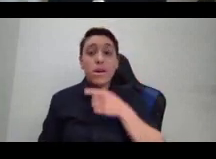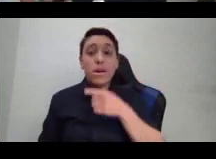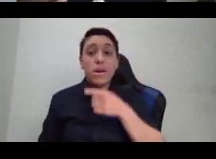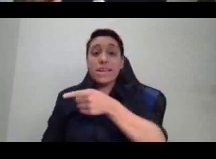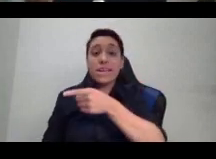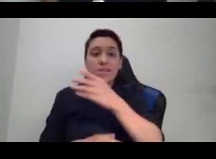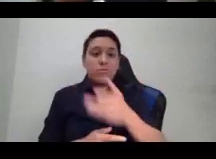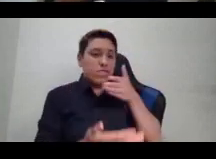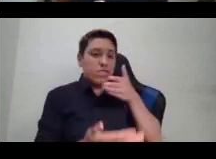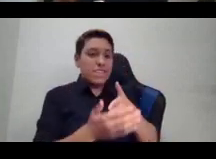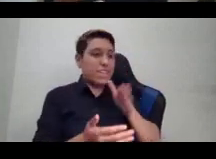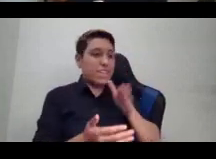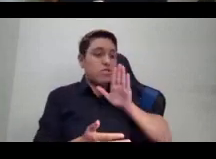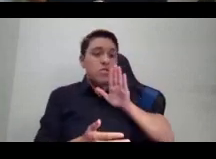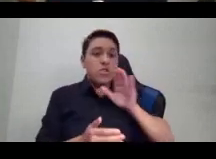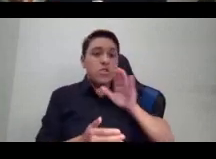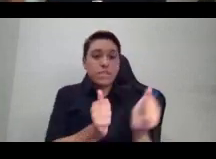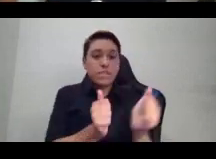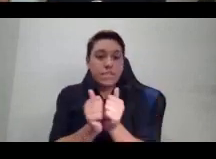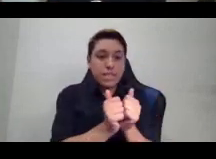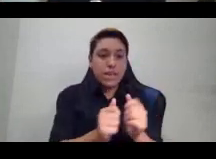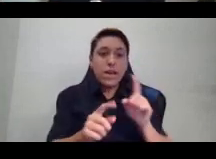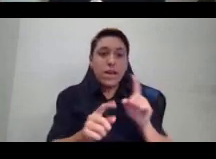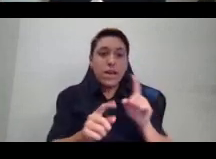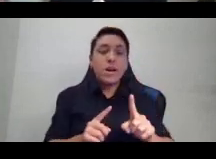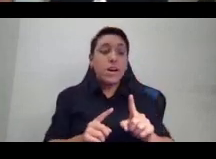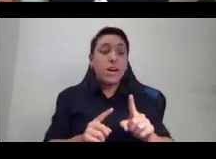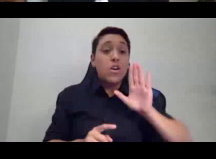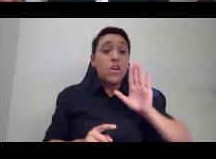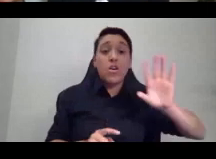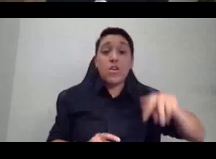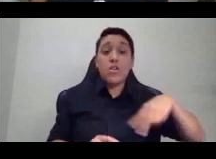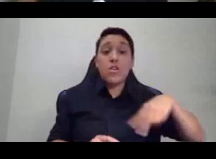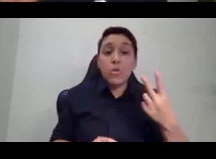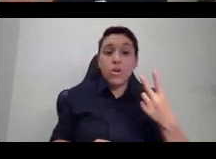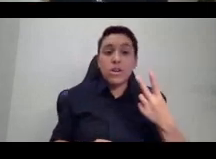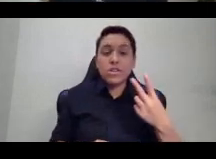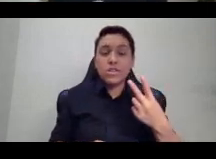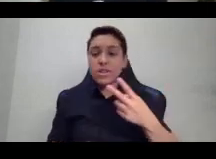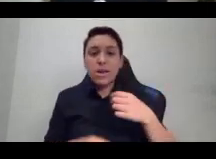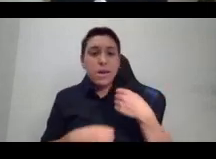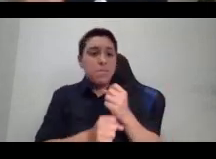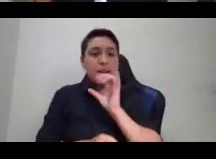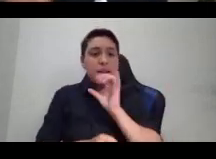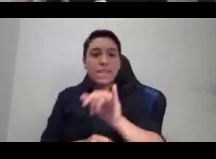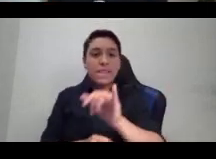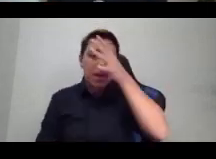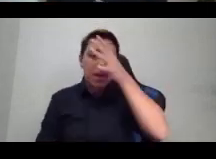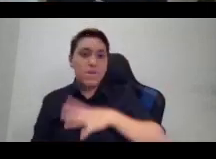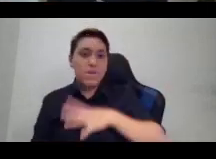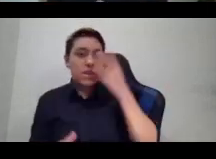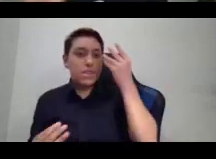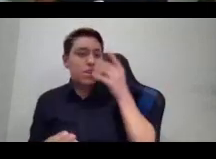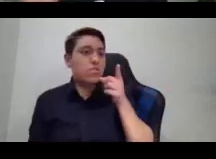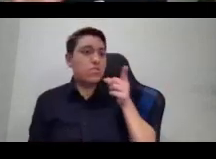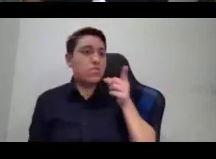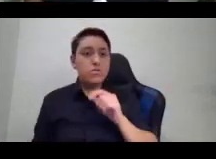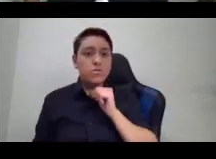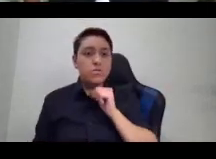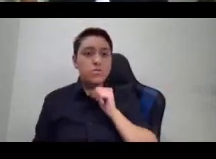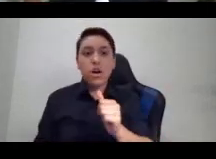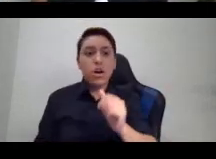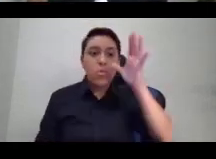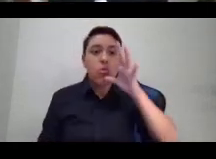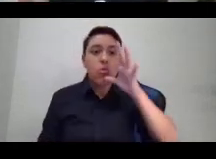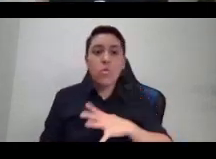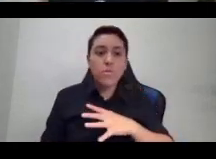caused this guy to think of her as gender nonconforming, that's, that pushed her outside the realm of what he thought a